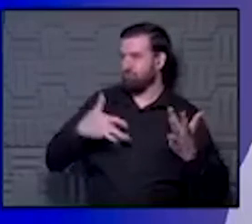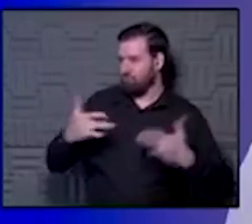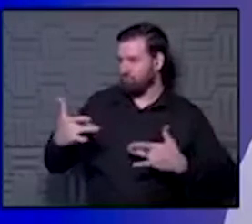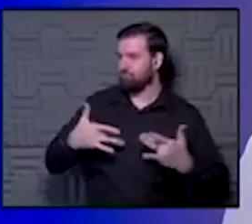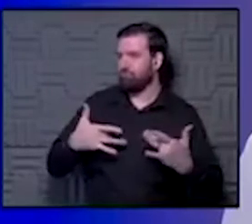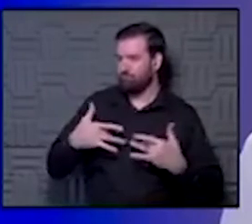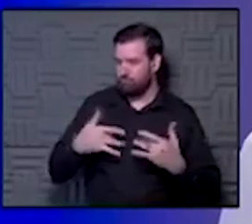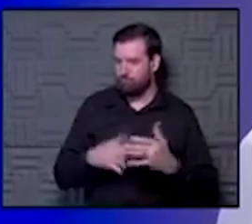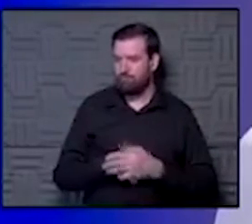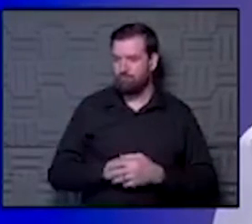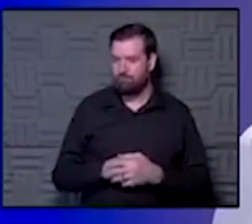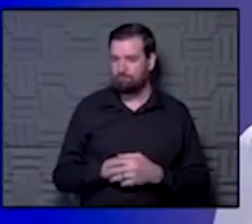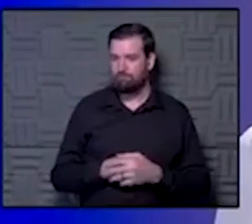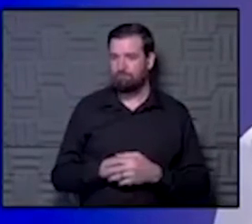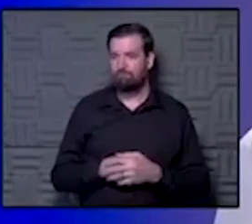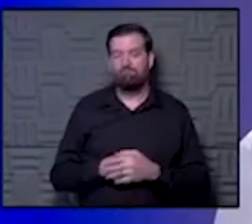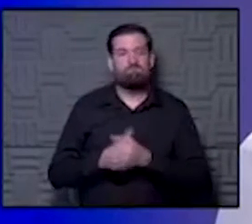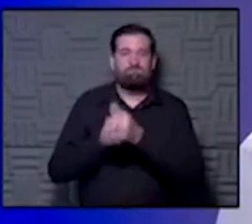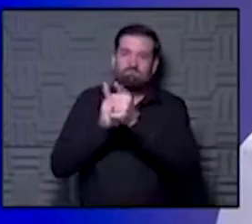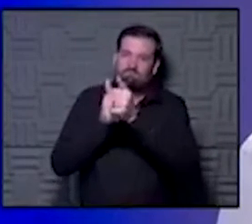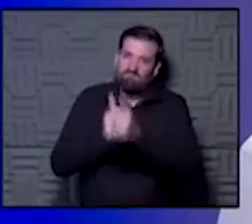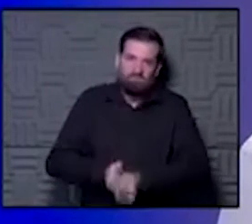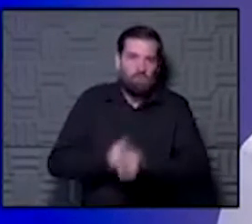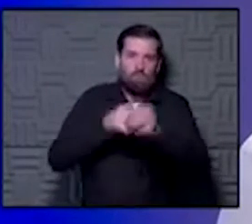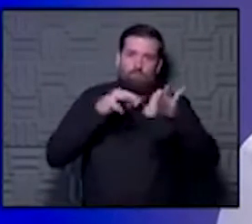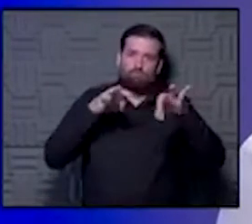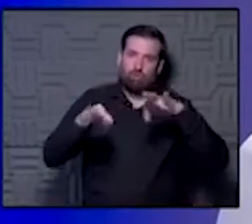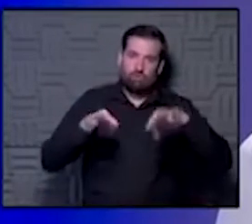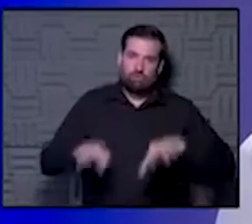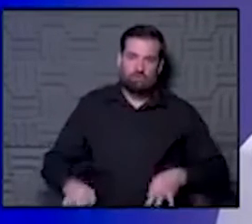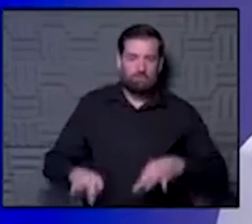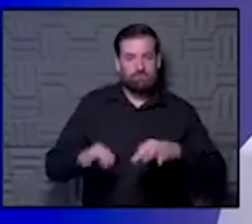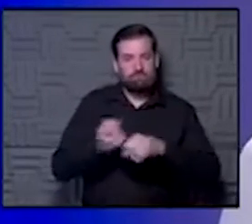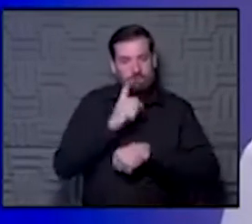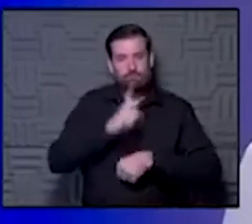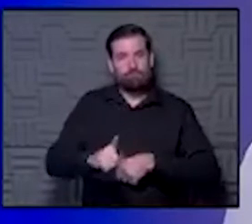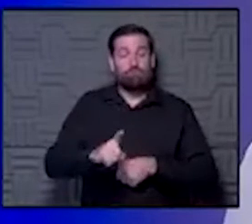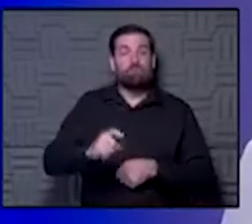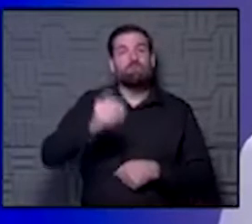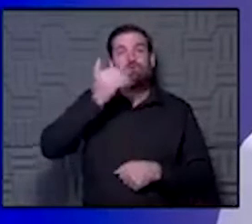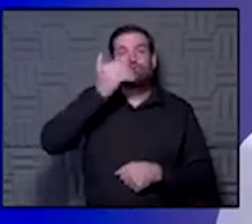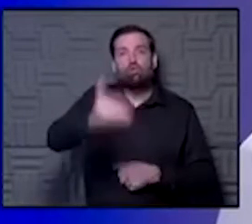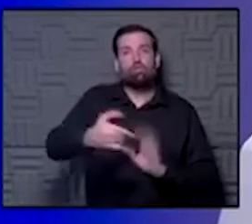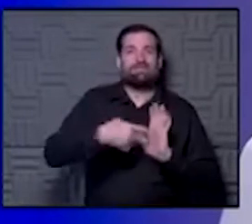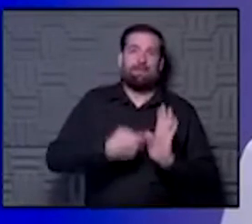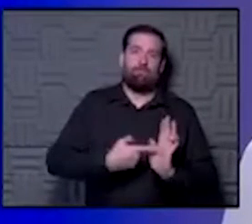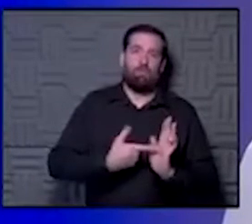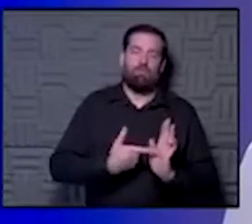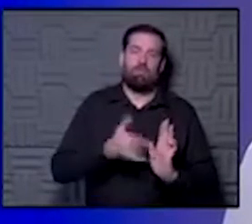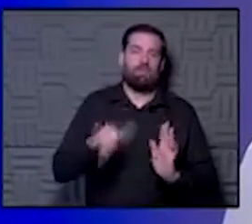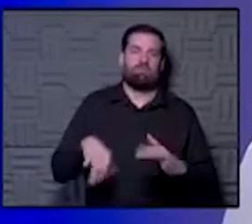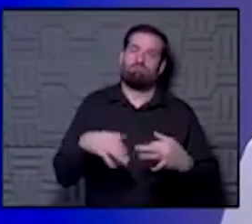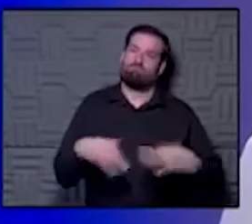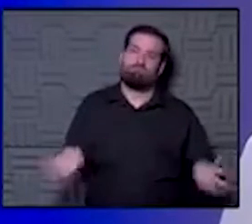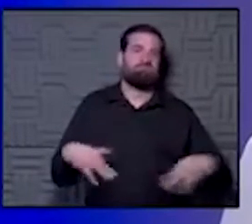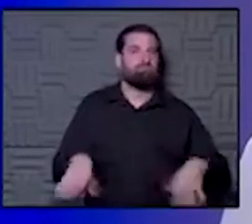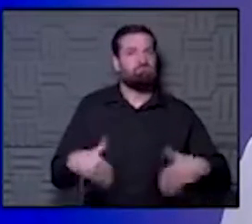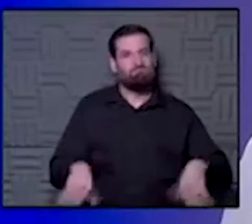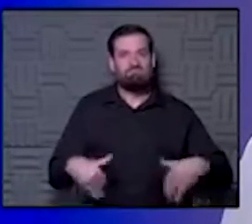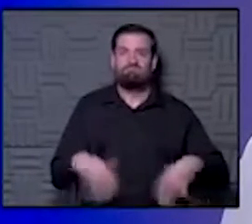here. You know, follow the instructions correctly. Make sure you obtain a good sample. That is going to be very important.